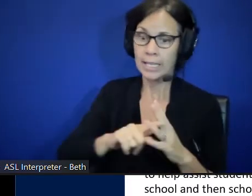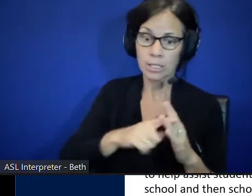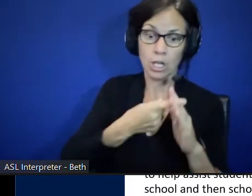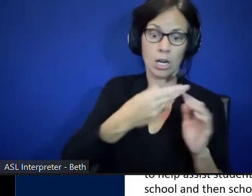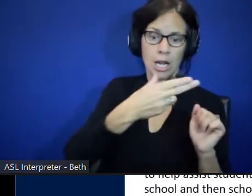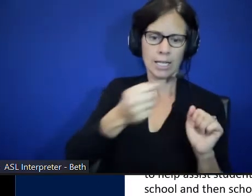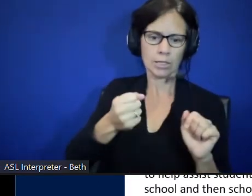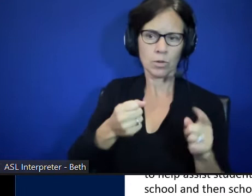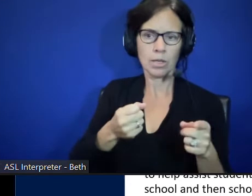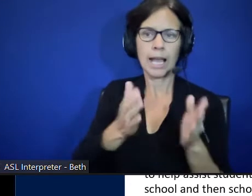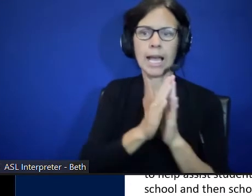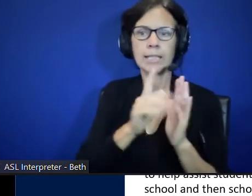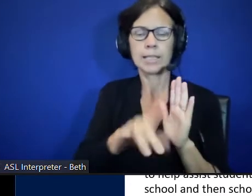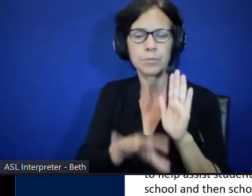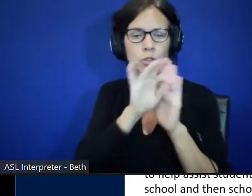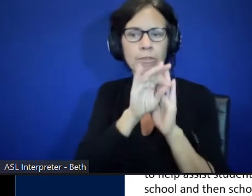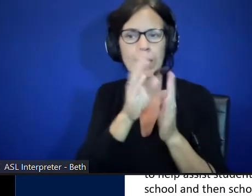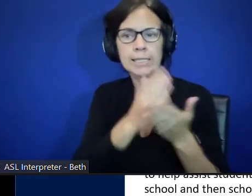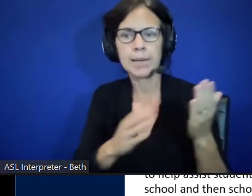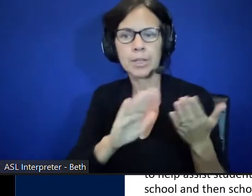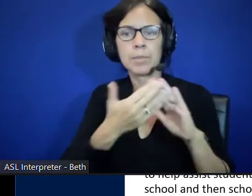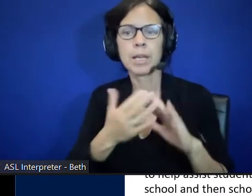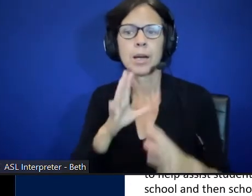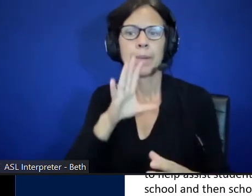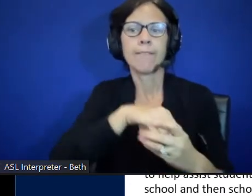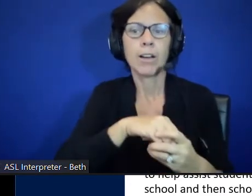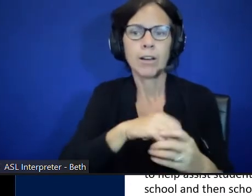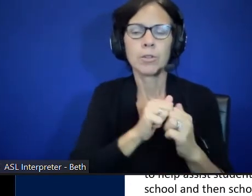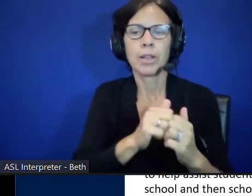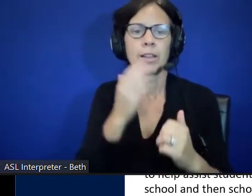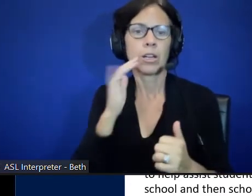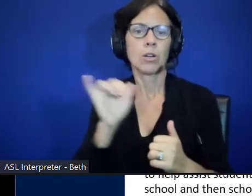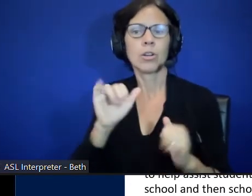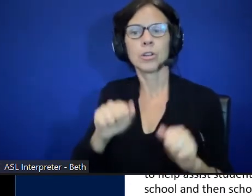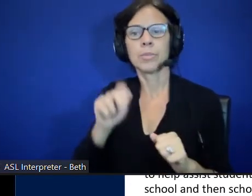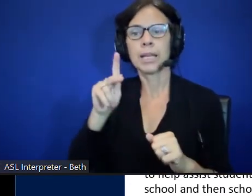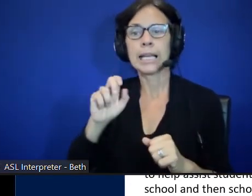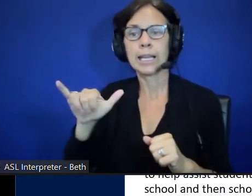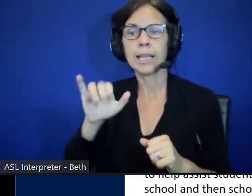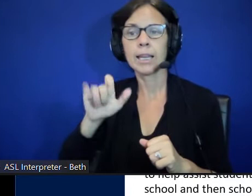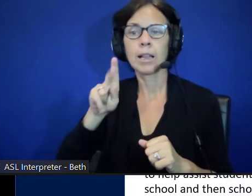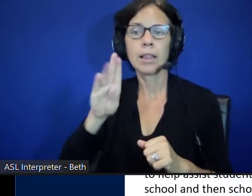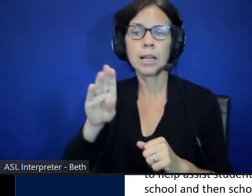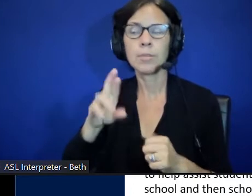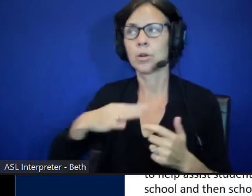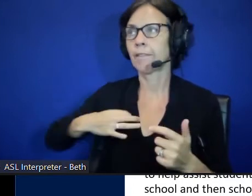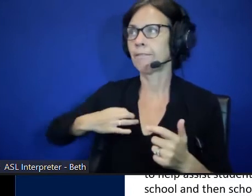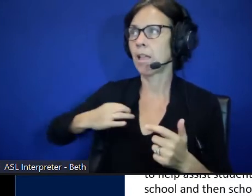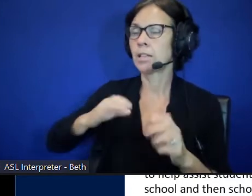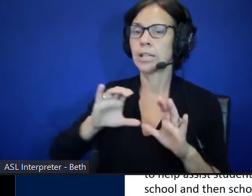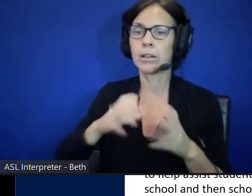find something to get involved in. Whether that would be something like a key club or a volunteer club or any